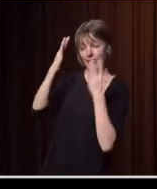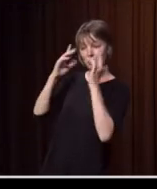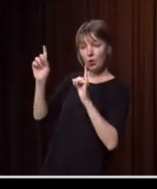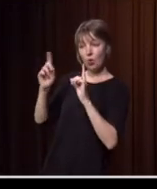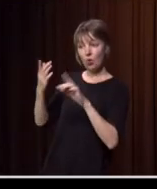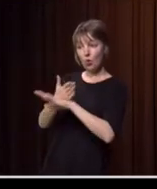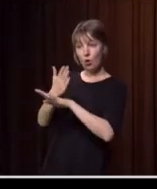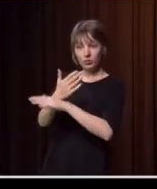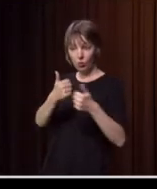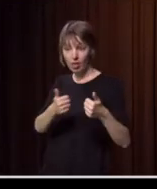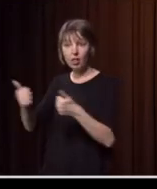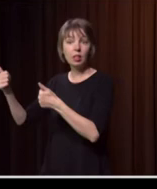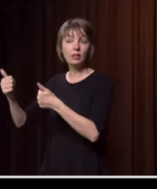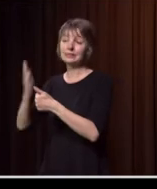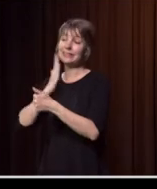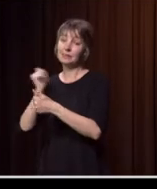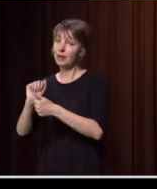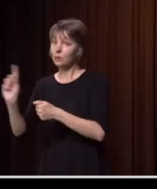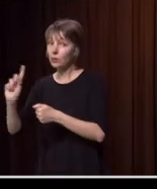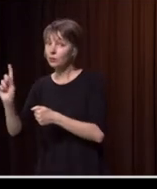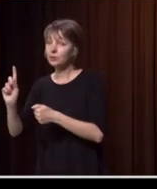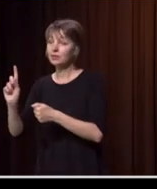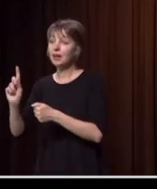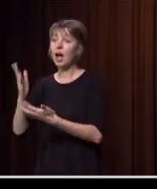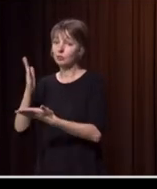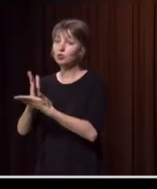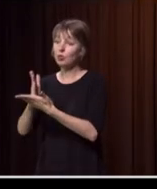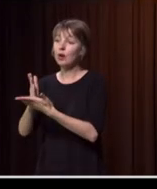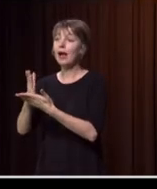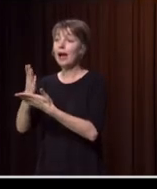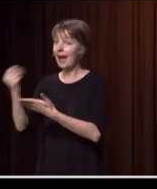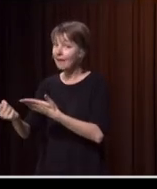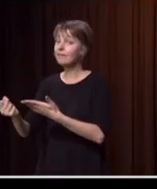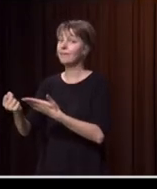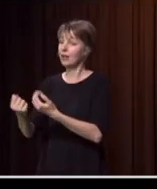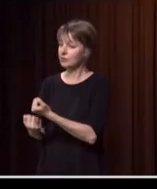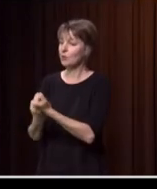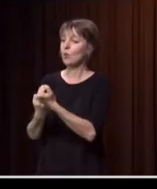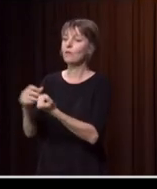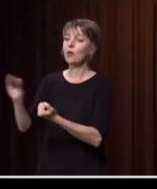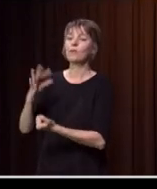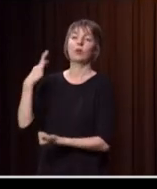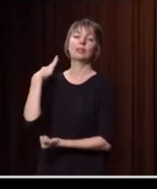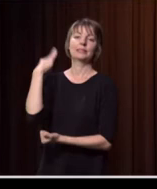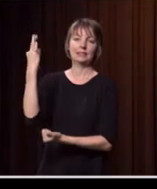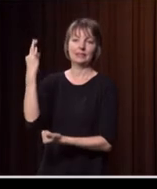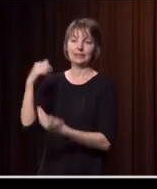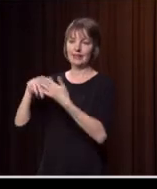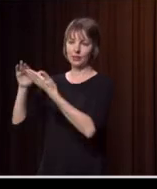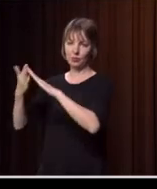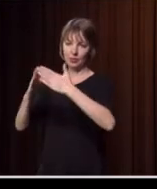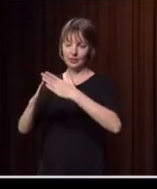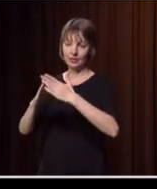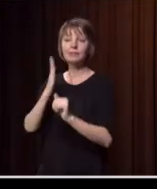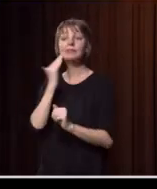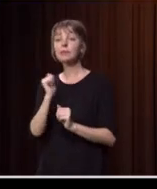doesn't matter what it is, I'm willing to bet you that it's underpinned by volunteers. Volunteers in that local community, whether it's our